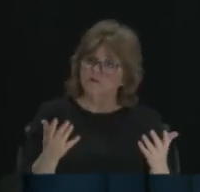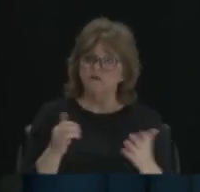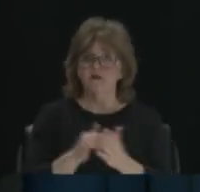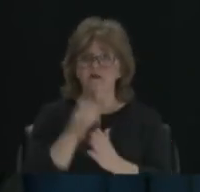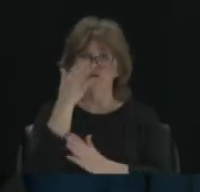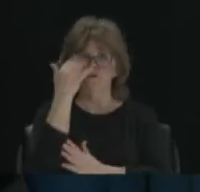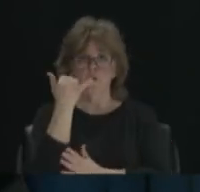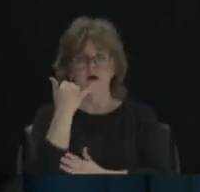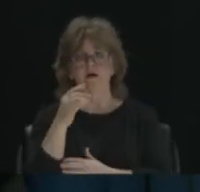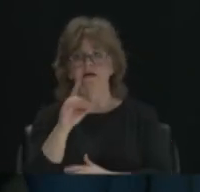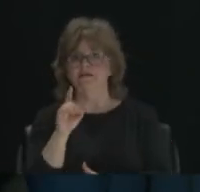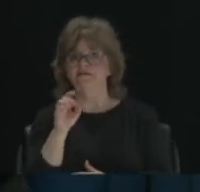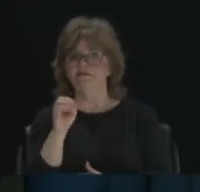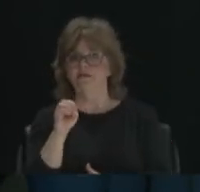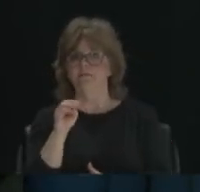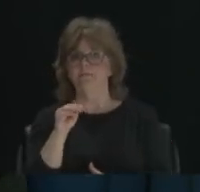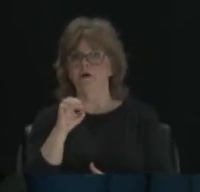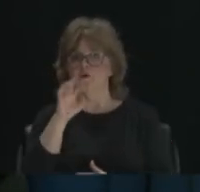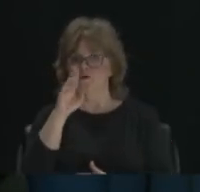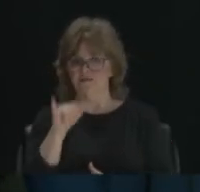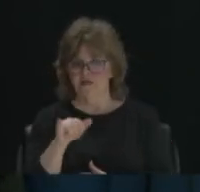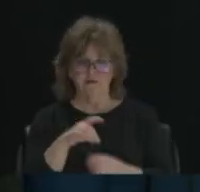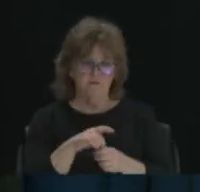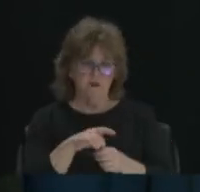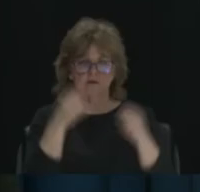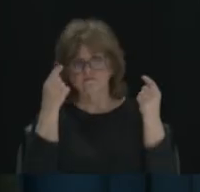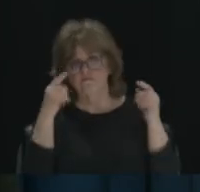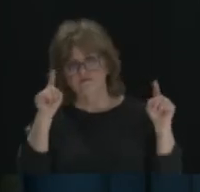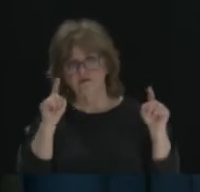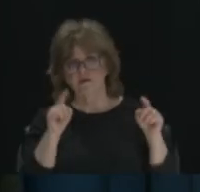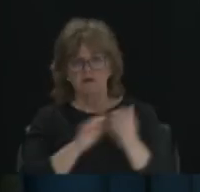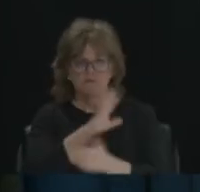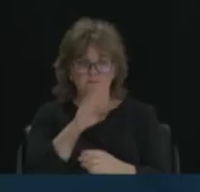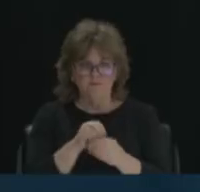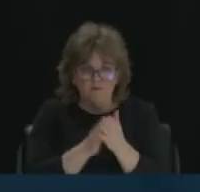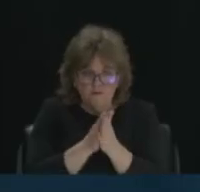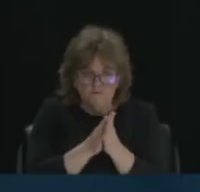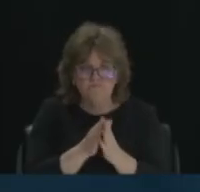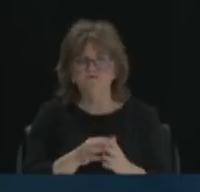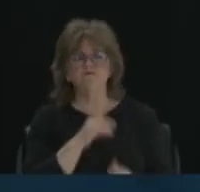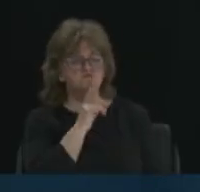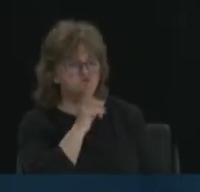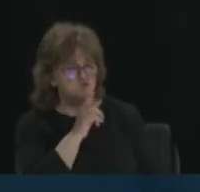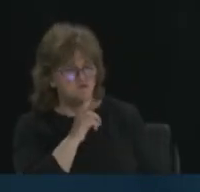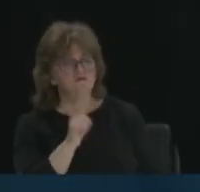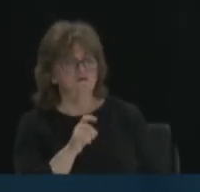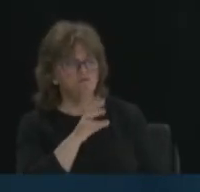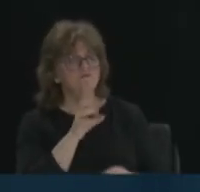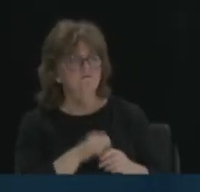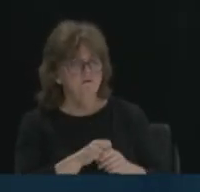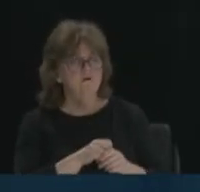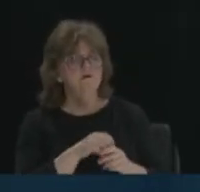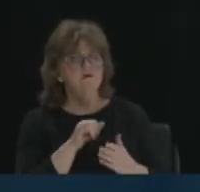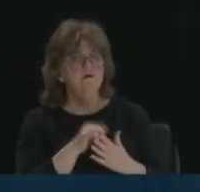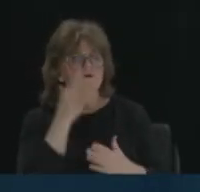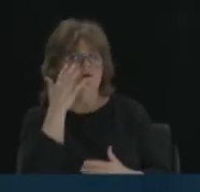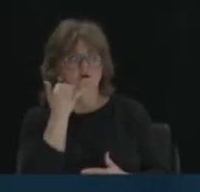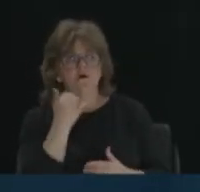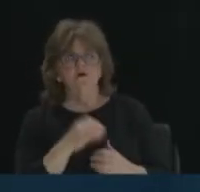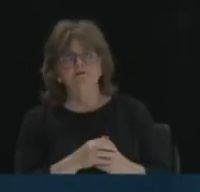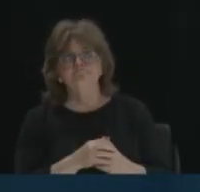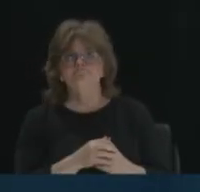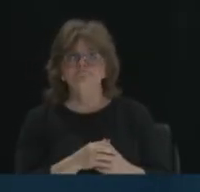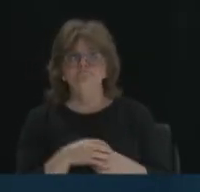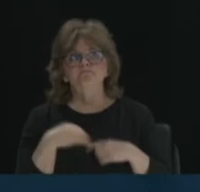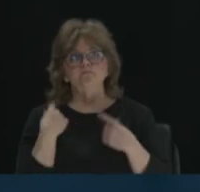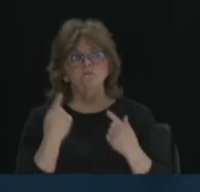work, right, is a little bit more active engagement, which is important. It's extremely important, and that's why I'm kind of glad that over